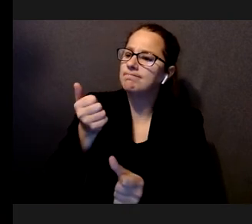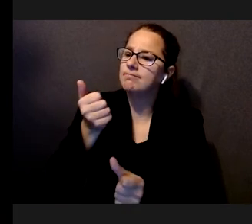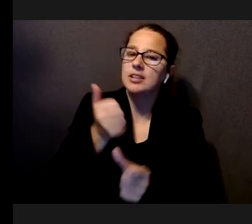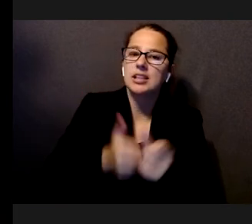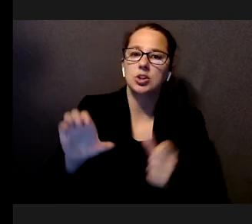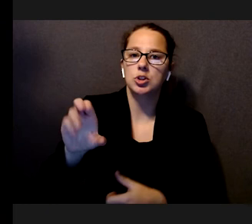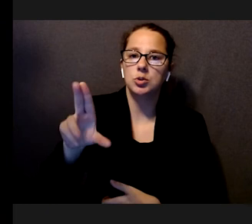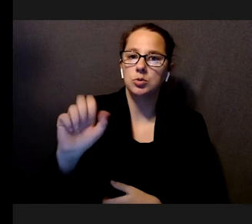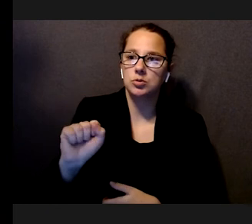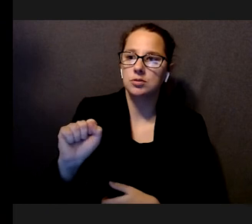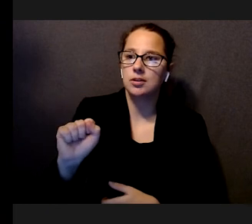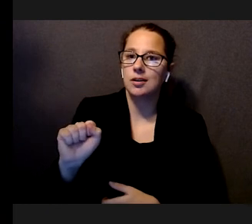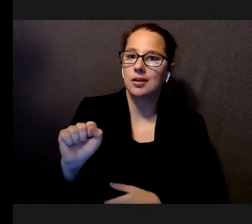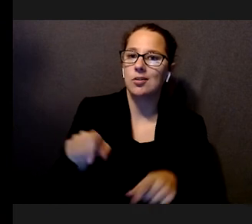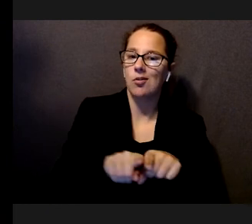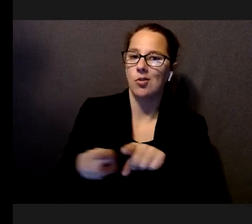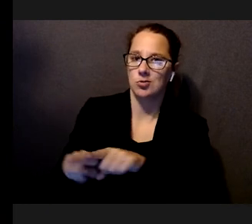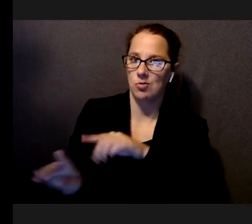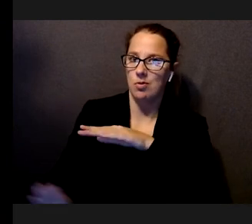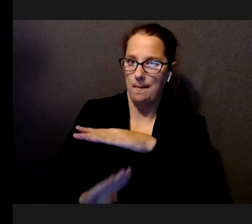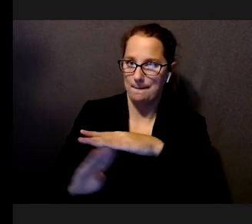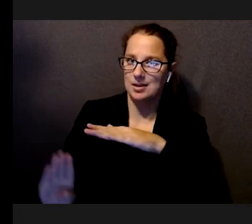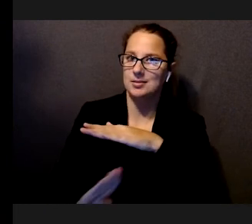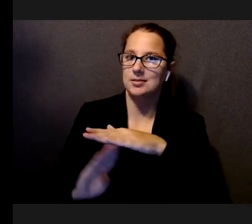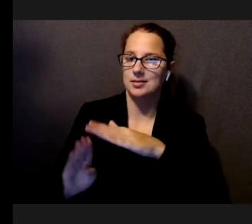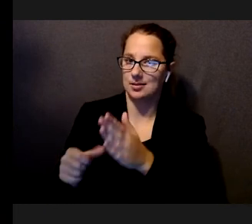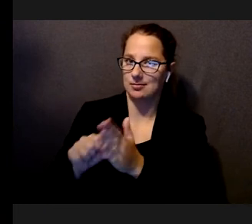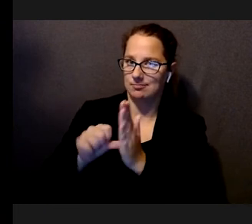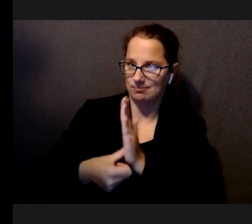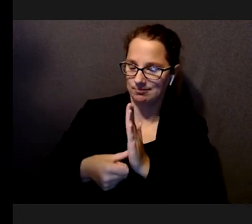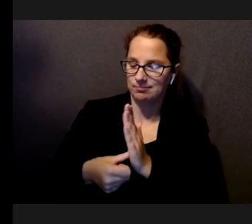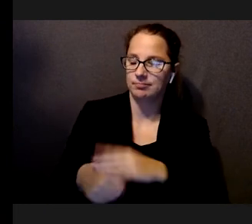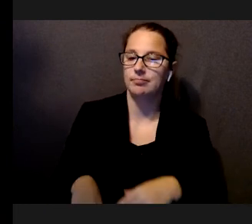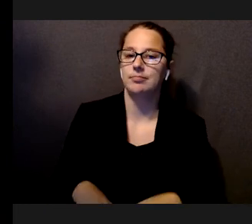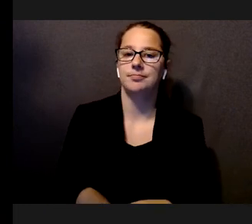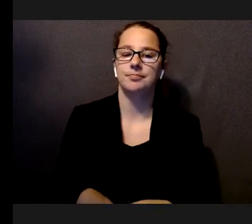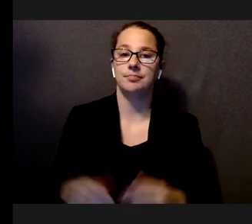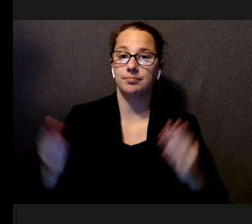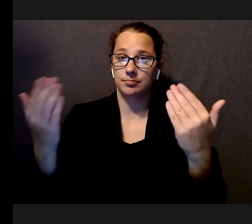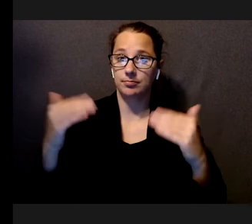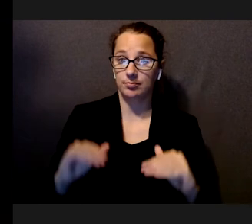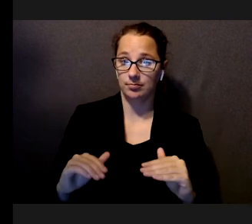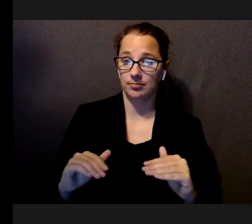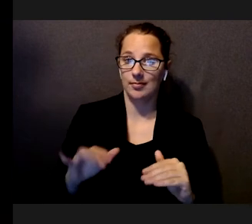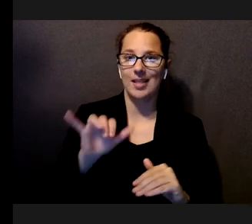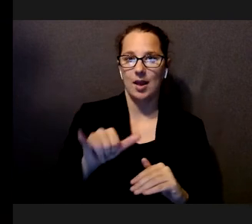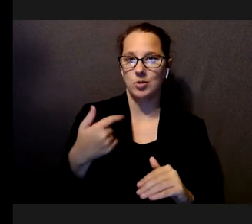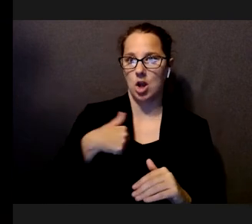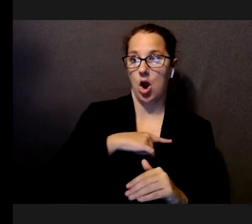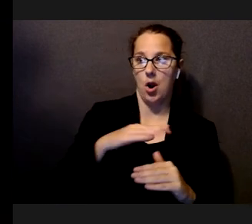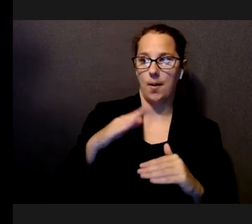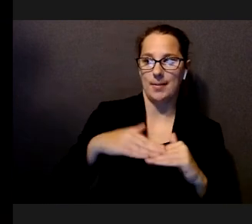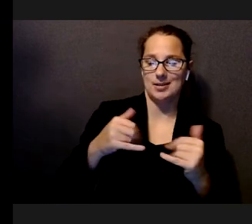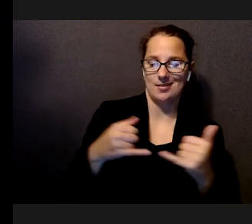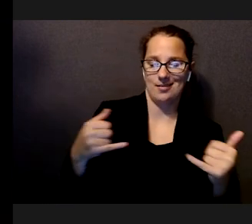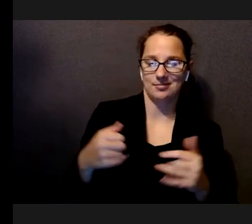and also the basic enhancements, so the basic magnification. And that was our